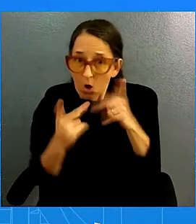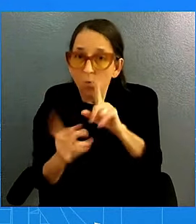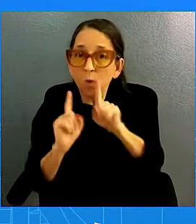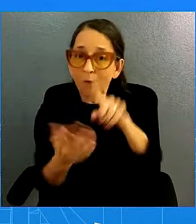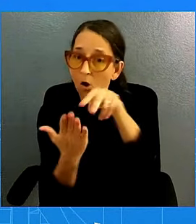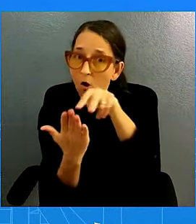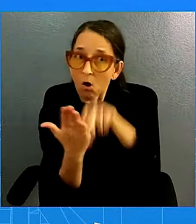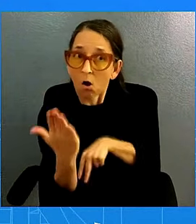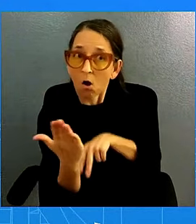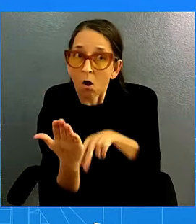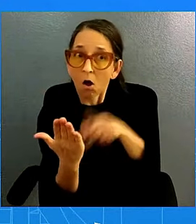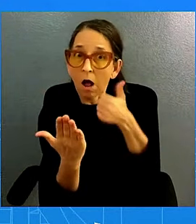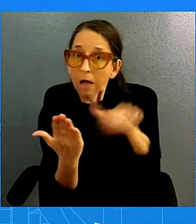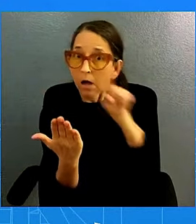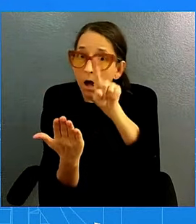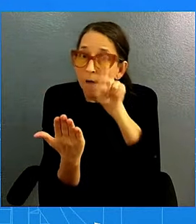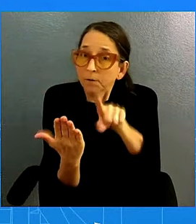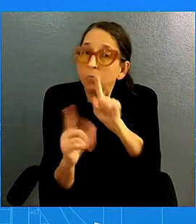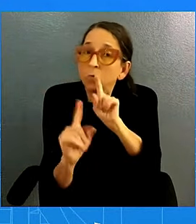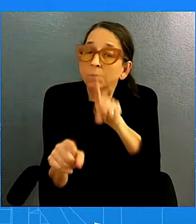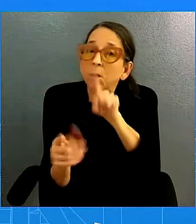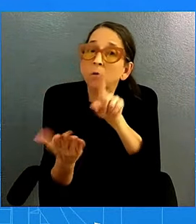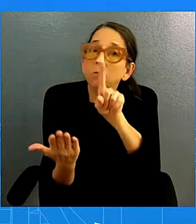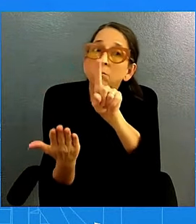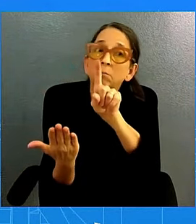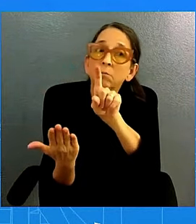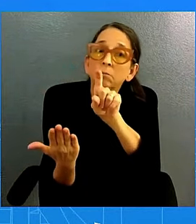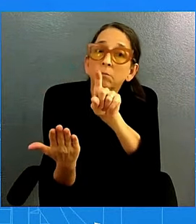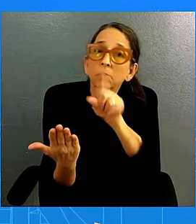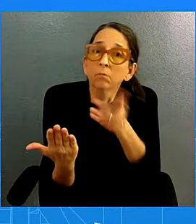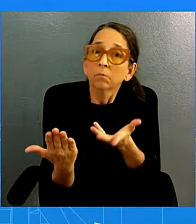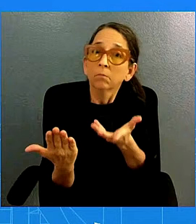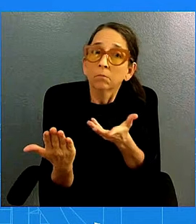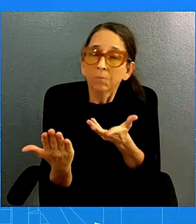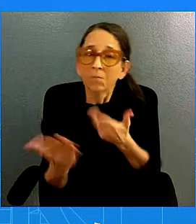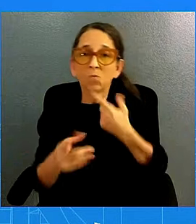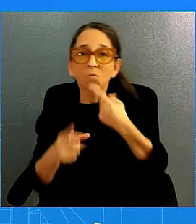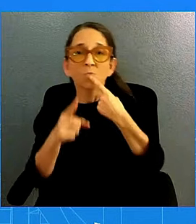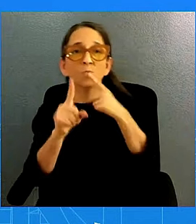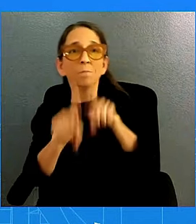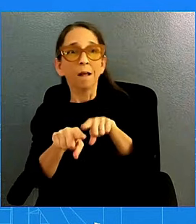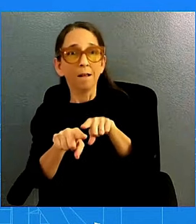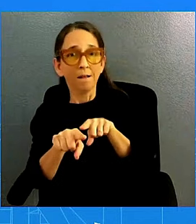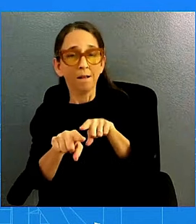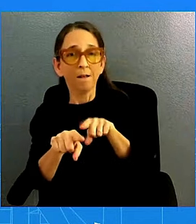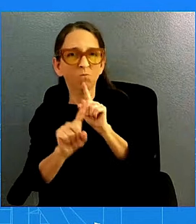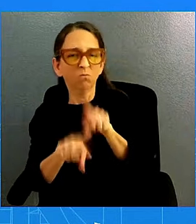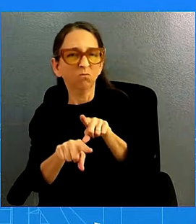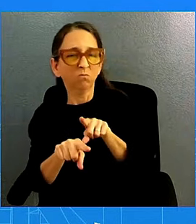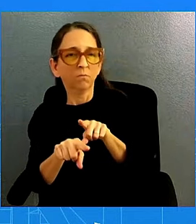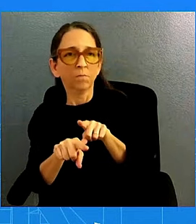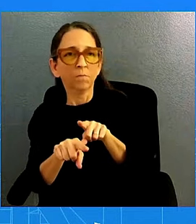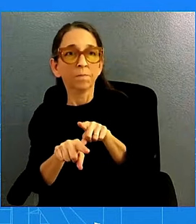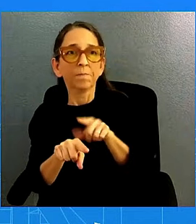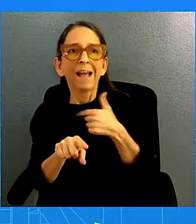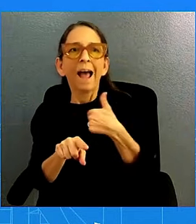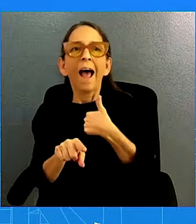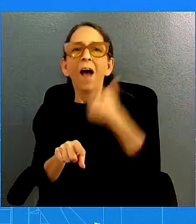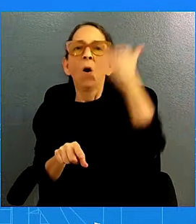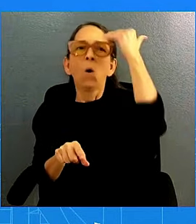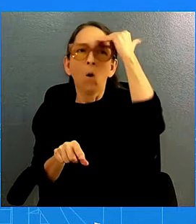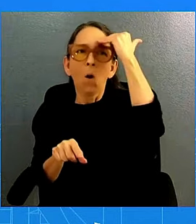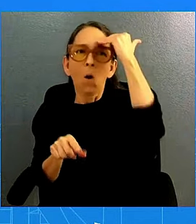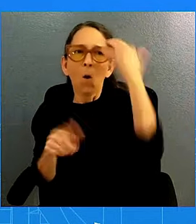Palestinians who have been killed in this conflict? Let me take the question for you so I can get you back a good substantive answer. I don't know if we've seen that report. I